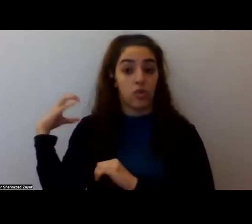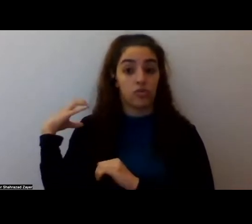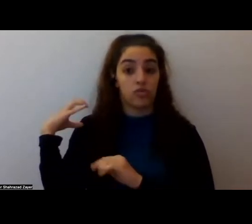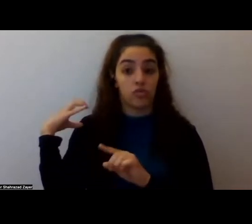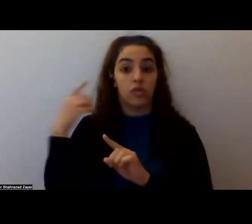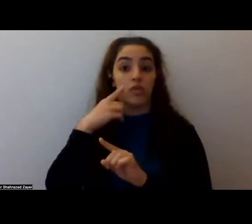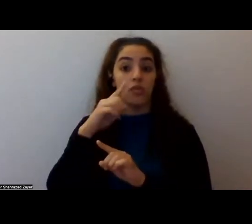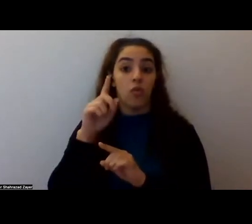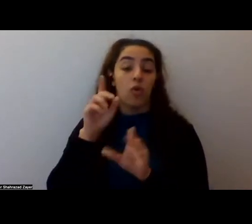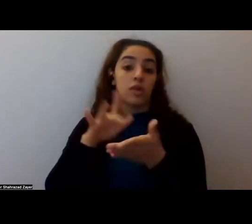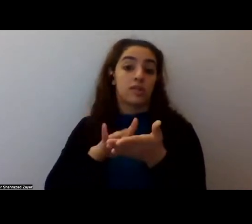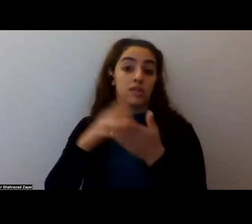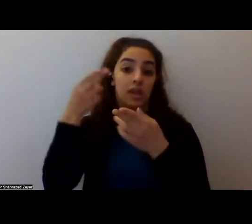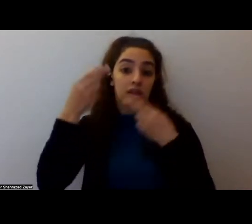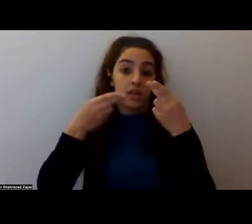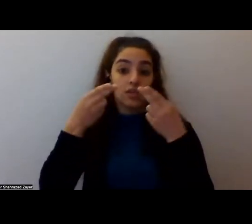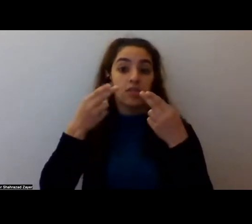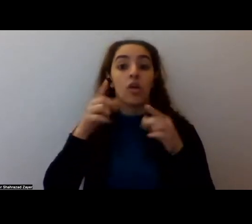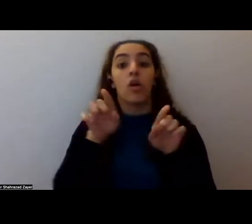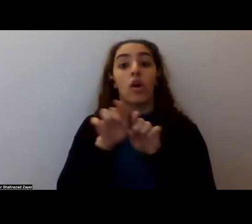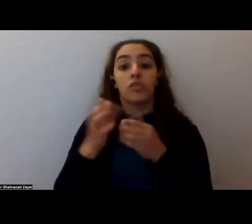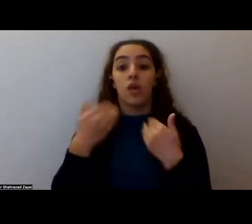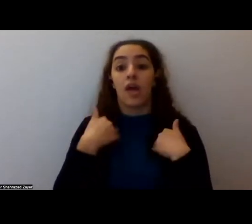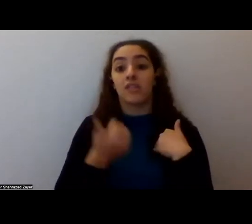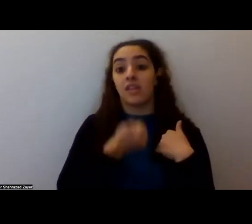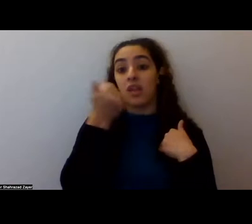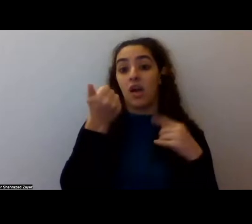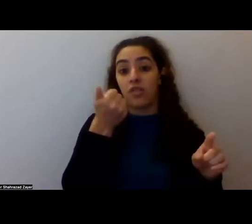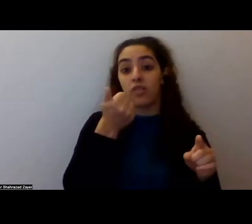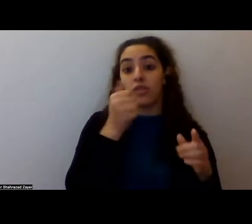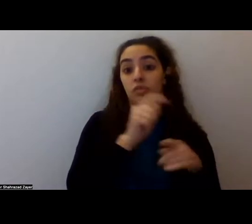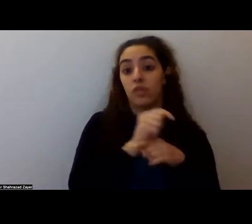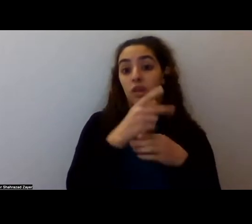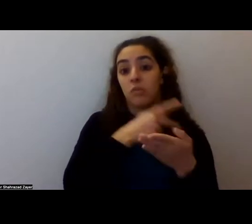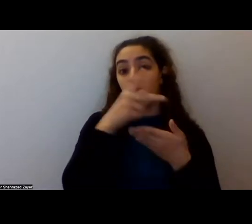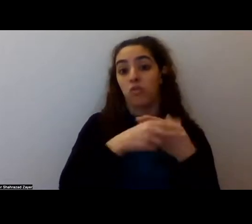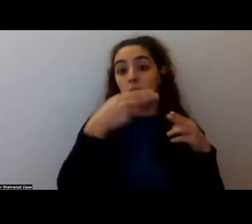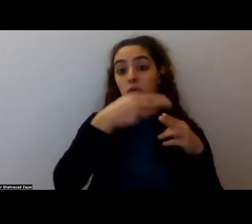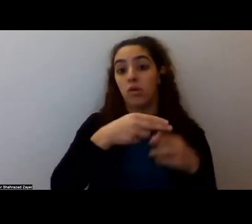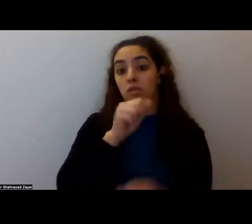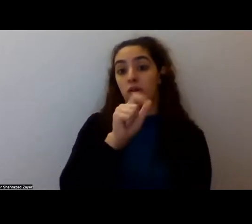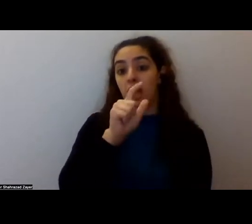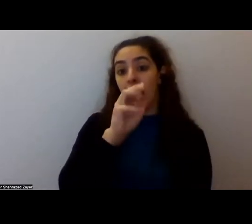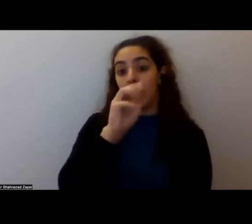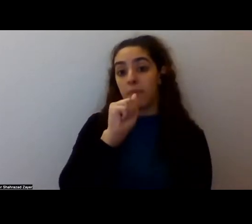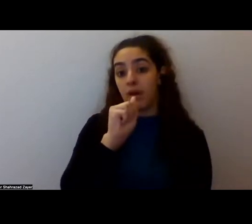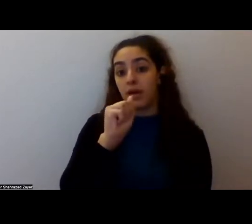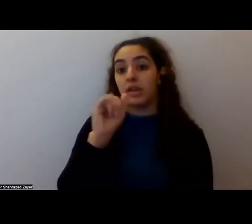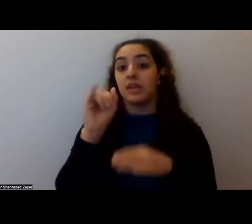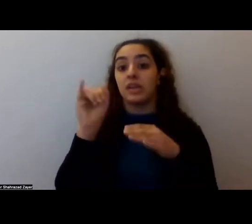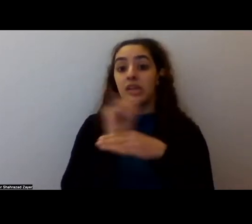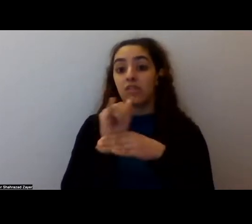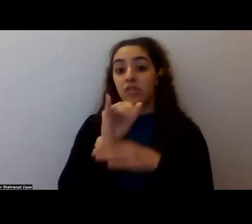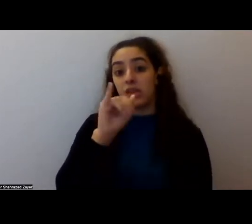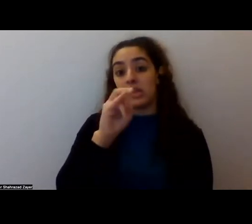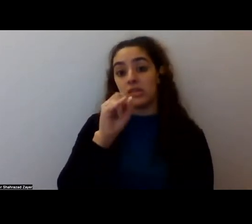training program in Oregon called the Alma Institute, and I think those would be specifically for Oregon people, um, but